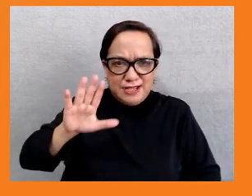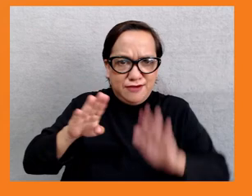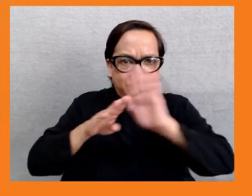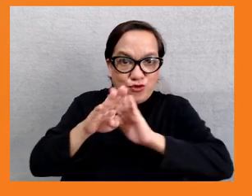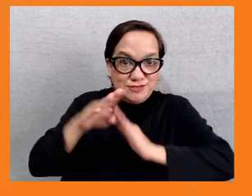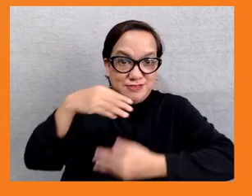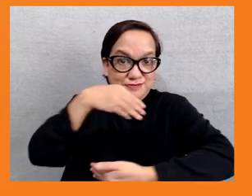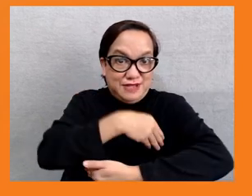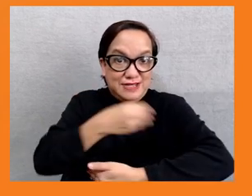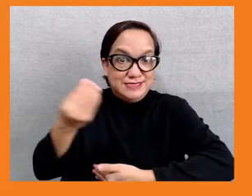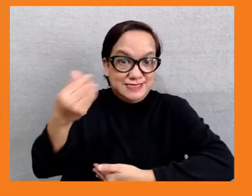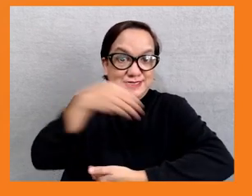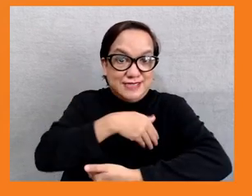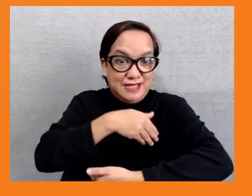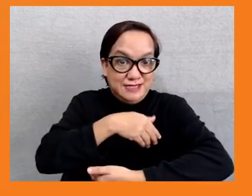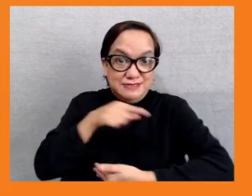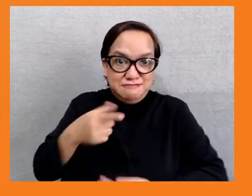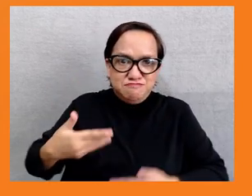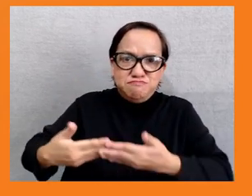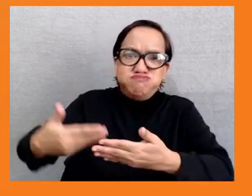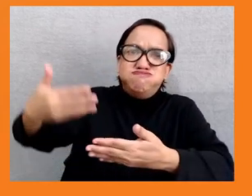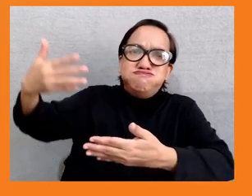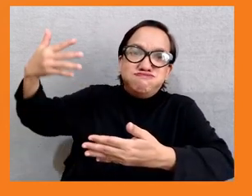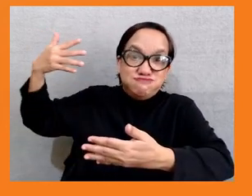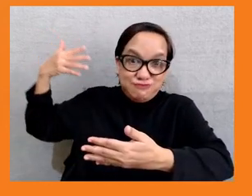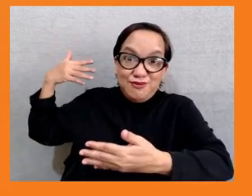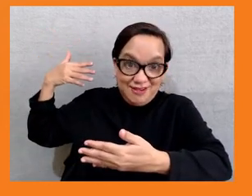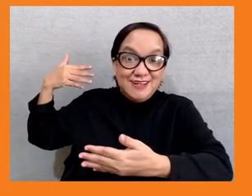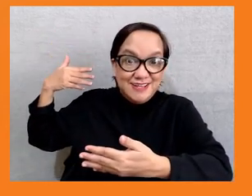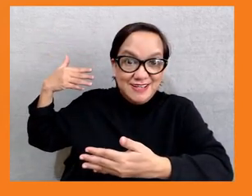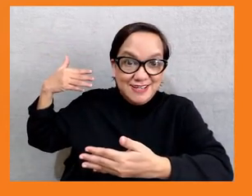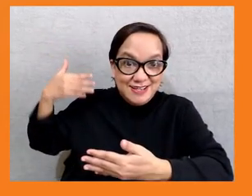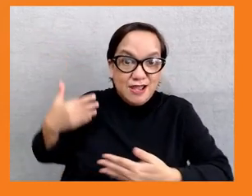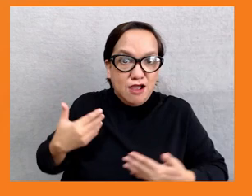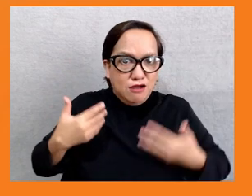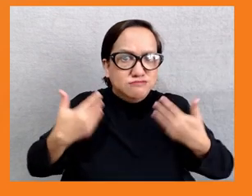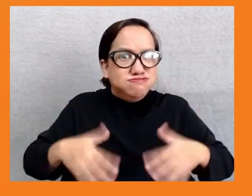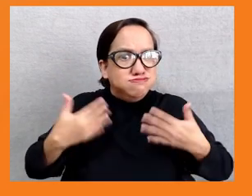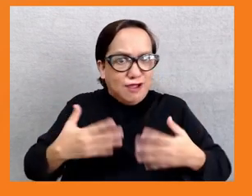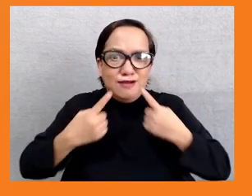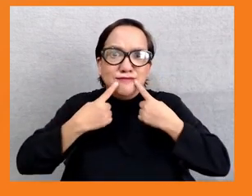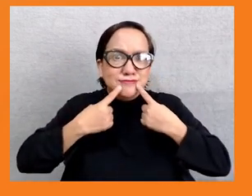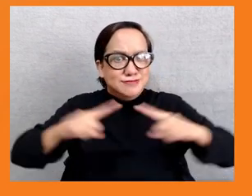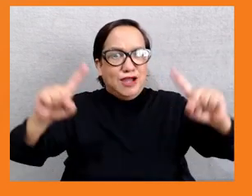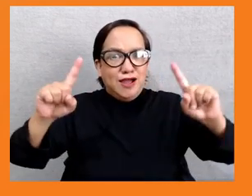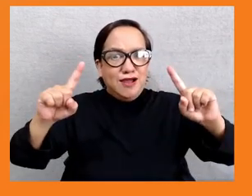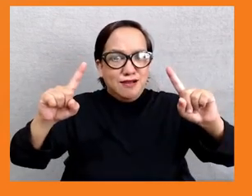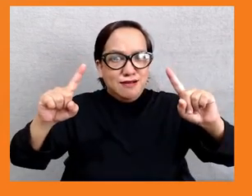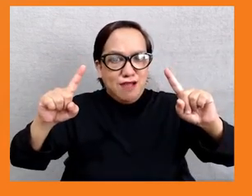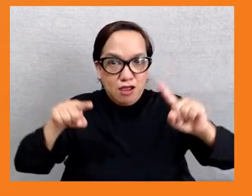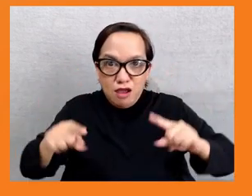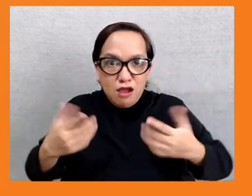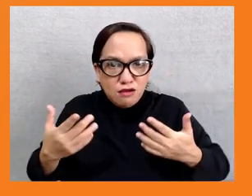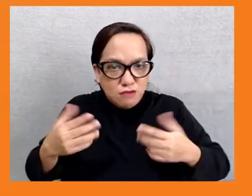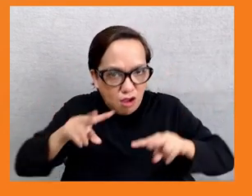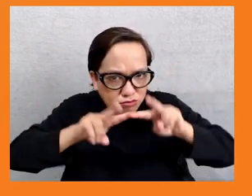important milestone where, for the first time, ADP came under significant scrutiny from the CSOs. We used